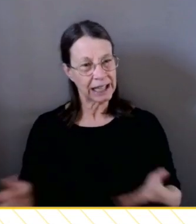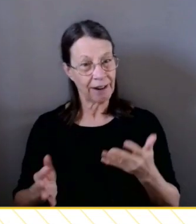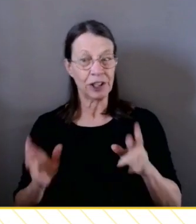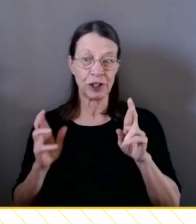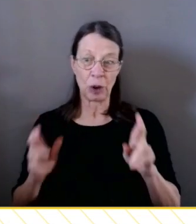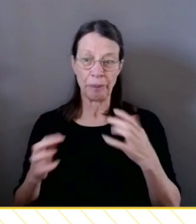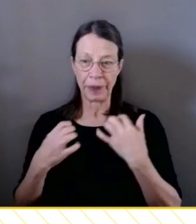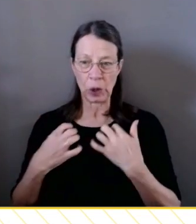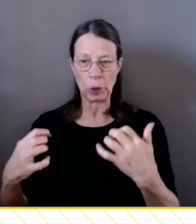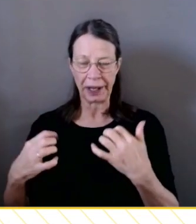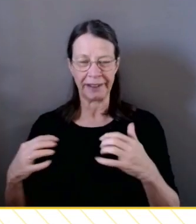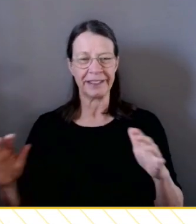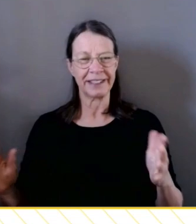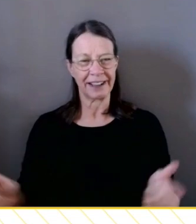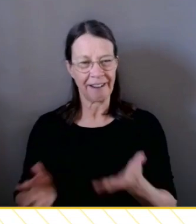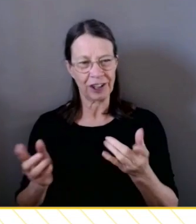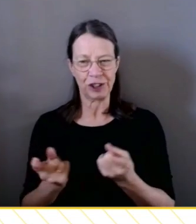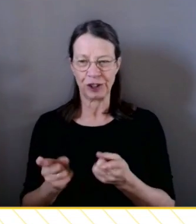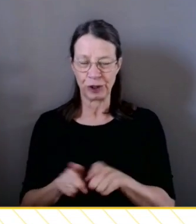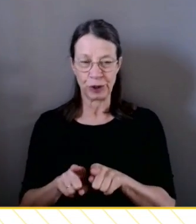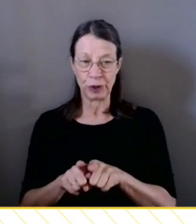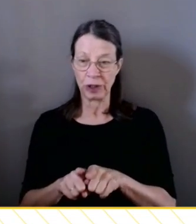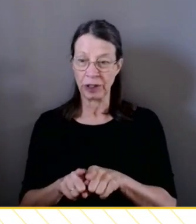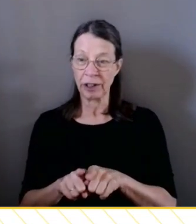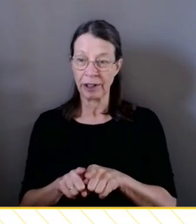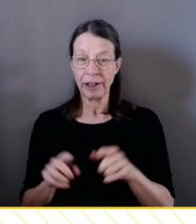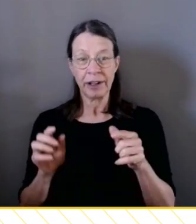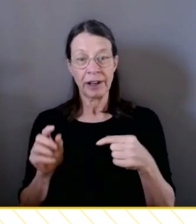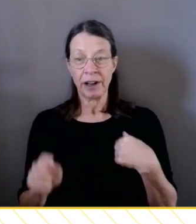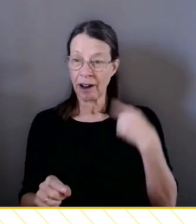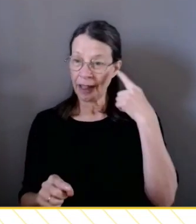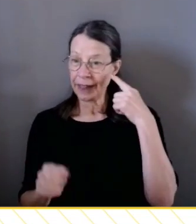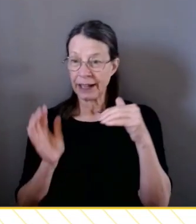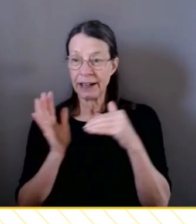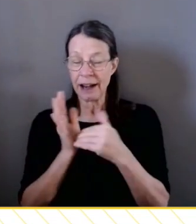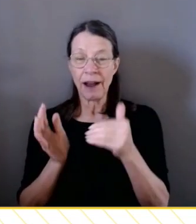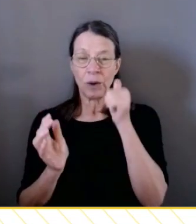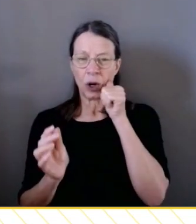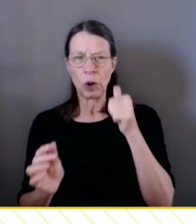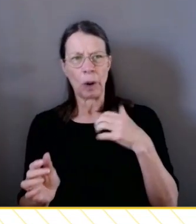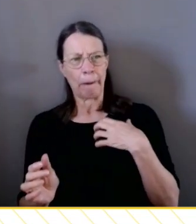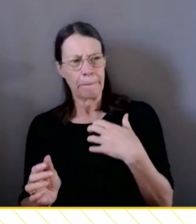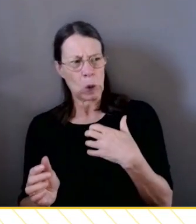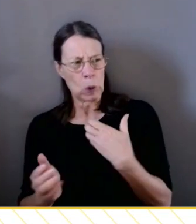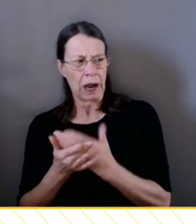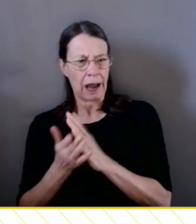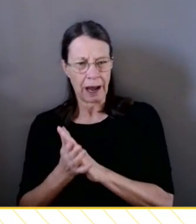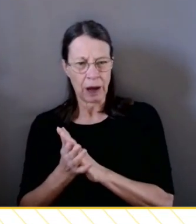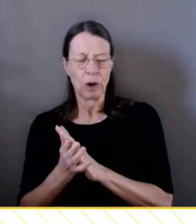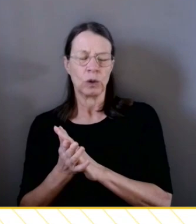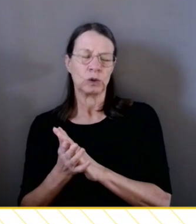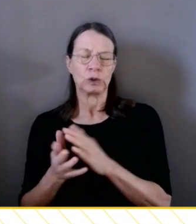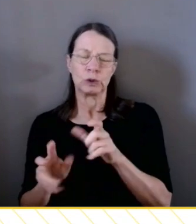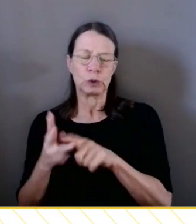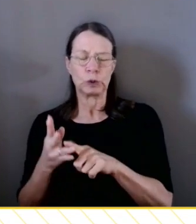know more about how to do healthcare well for people with intellectual disability than at any other time in history. So I guess my main